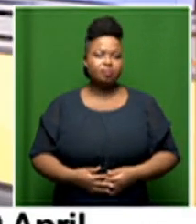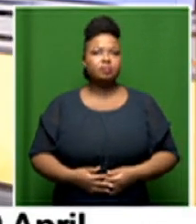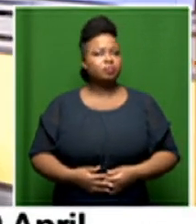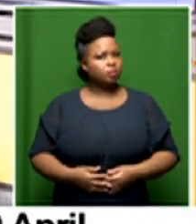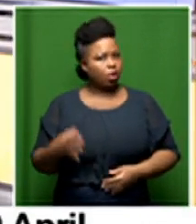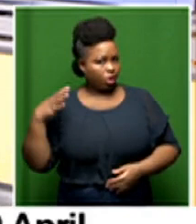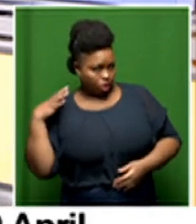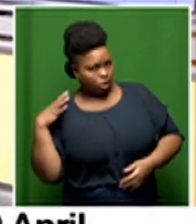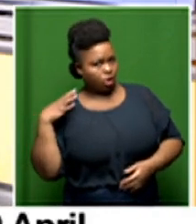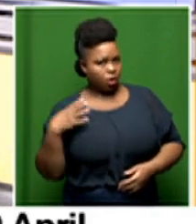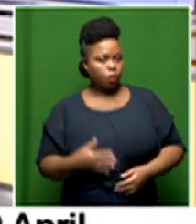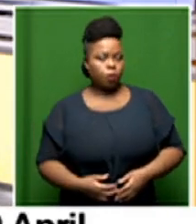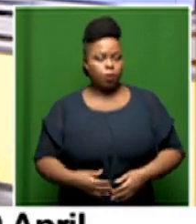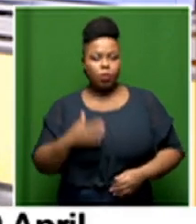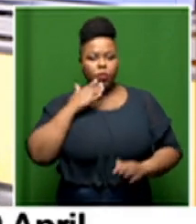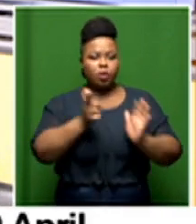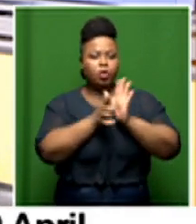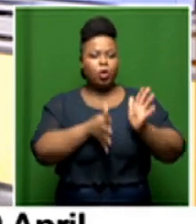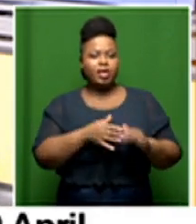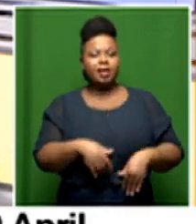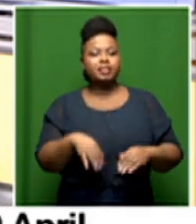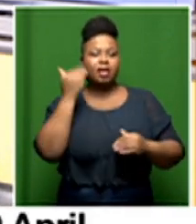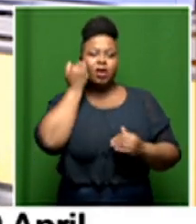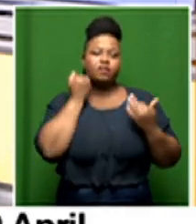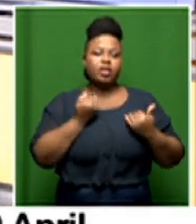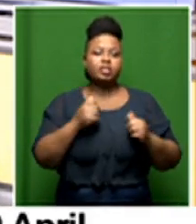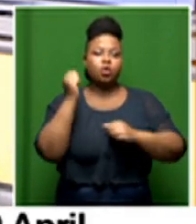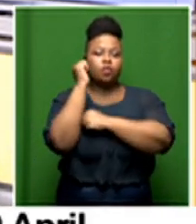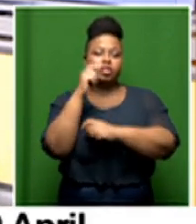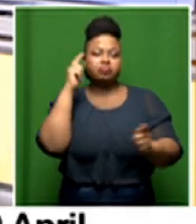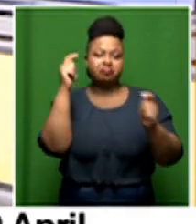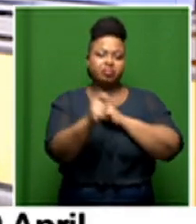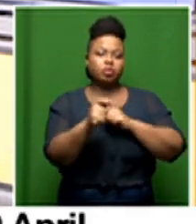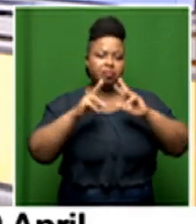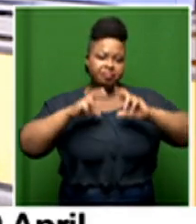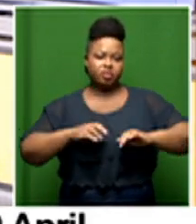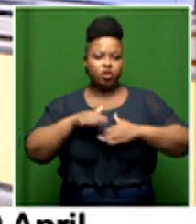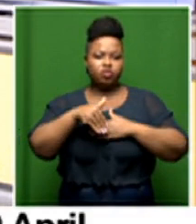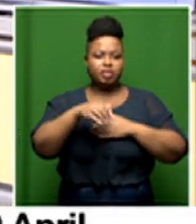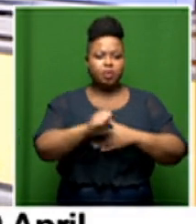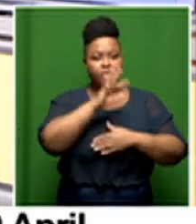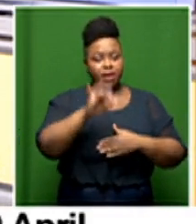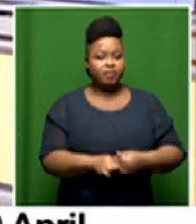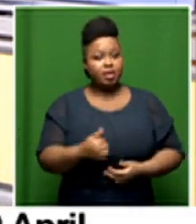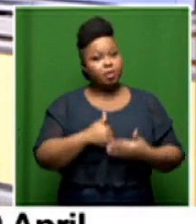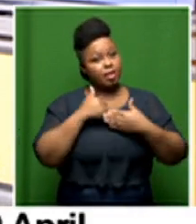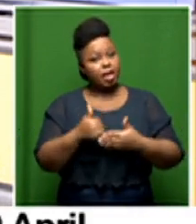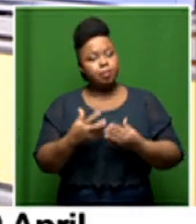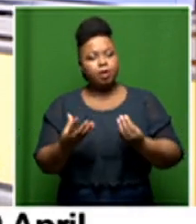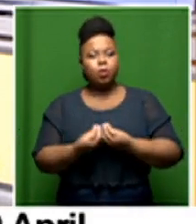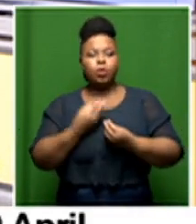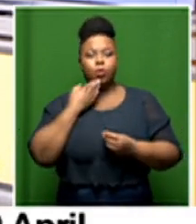got a lot of work ahead of your advocates uh in the office of the transformation ombudsman of cricket south africa assisting advocate